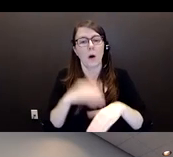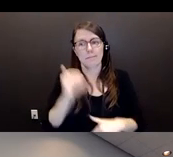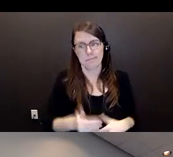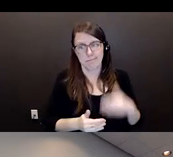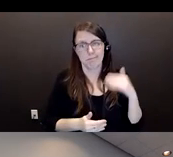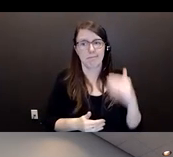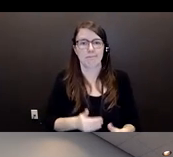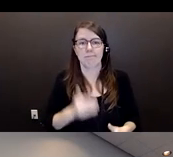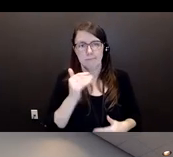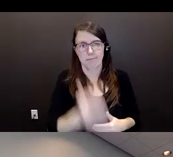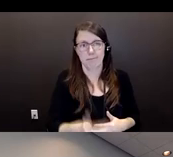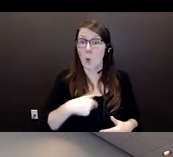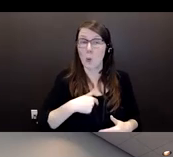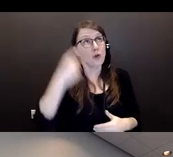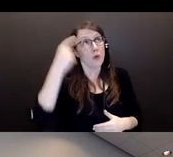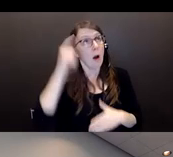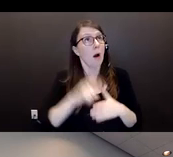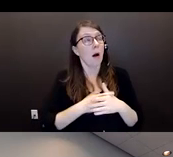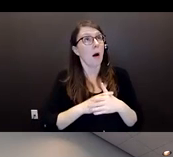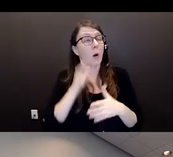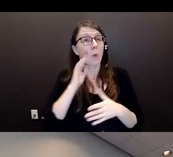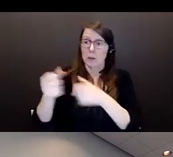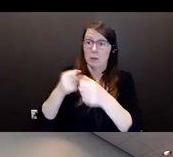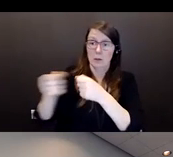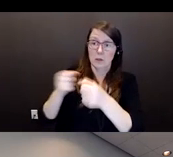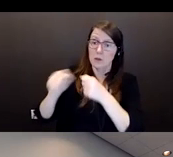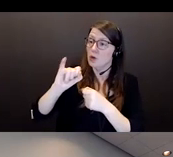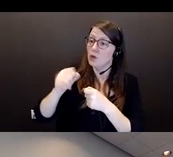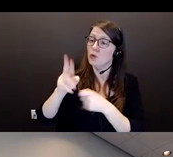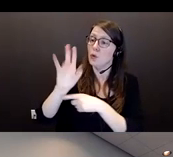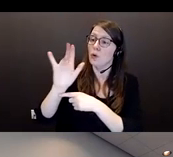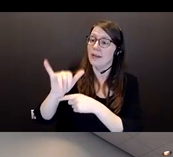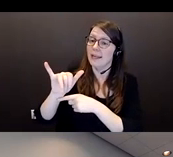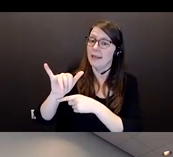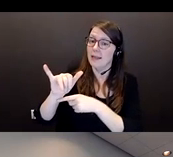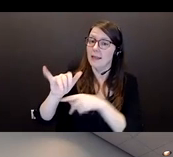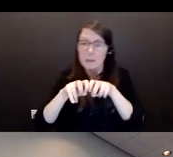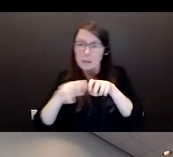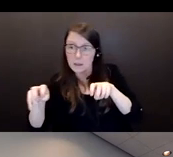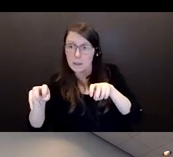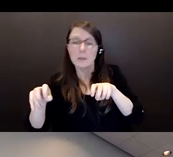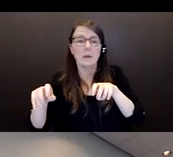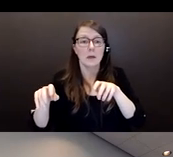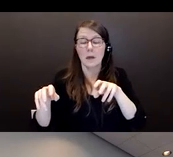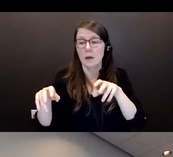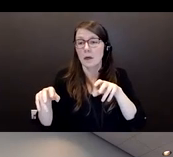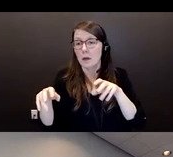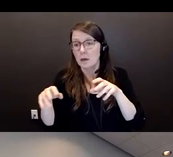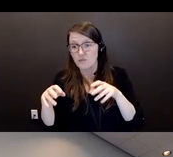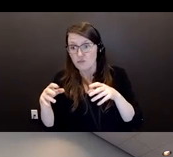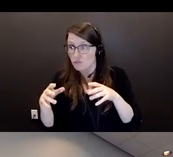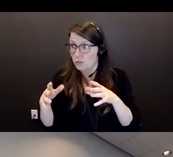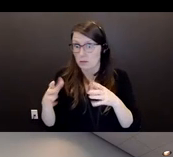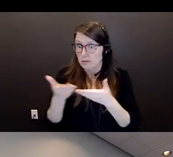beginning, having a jury. And that's asking people, your peers to change their life routine for a period of time.